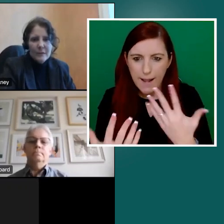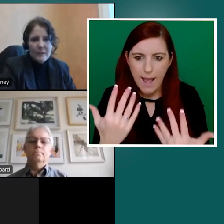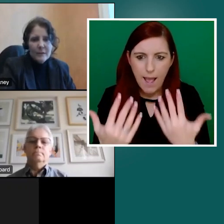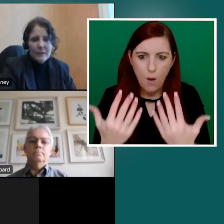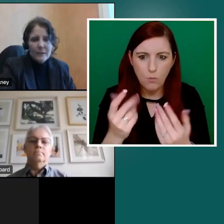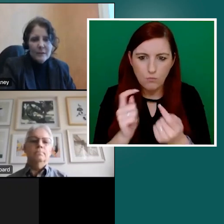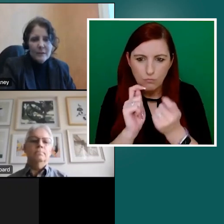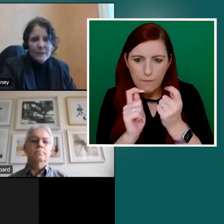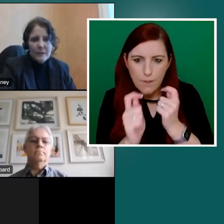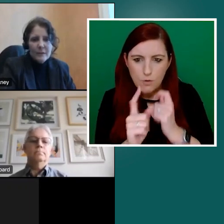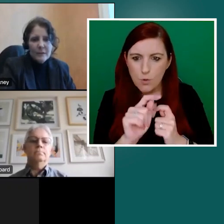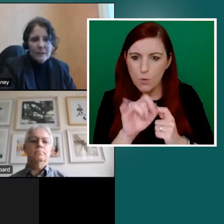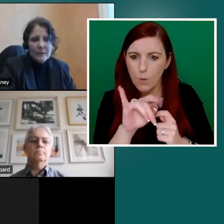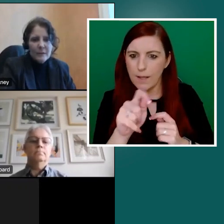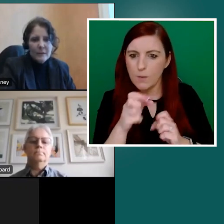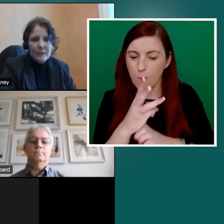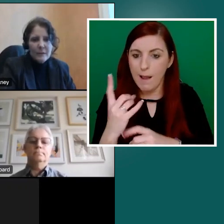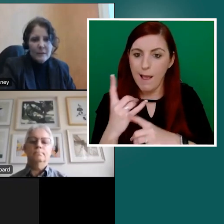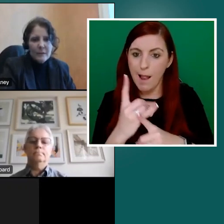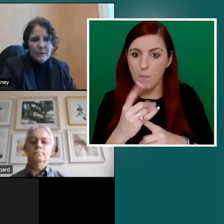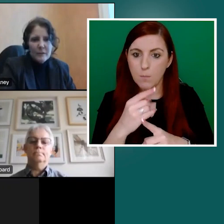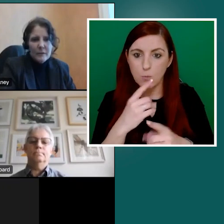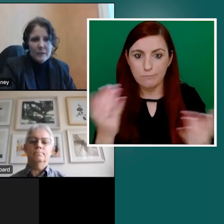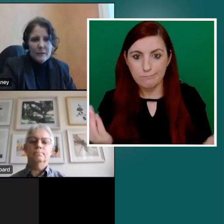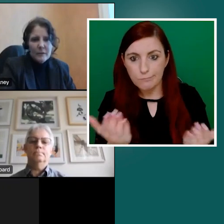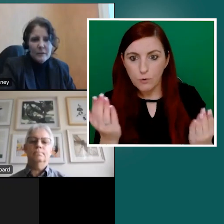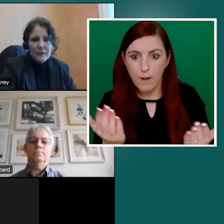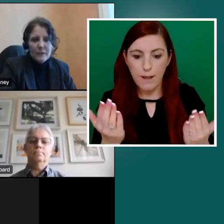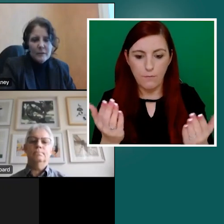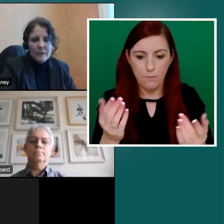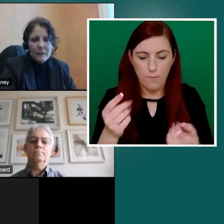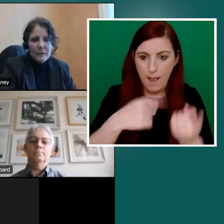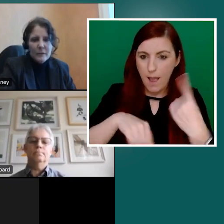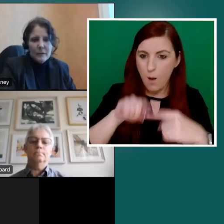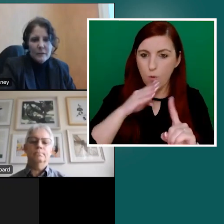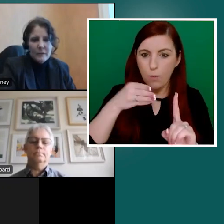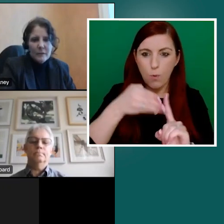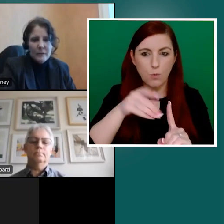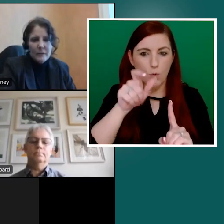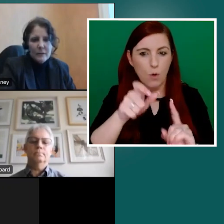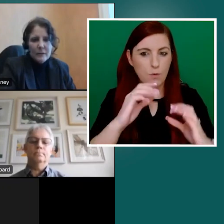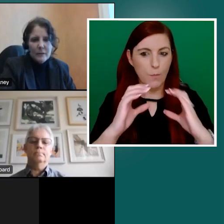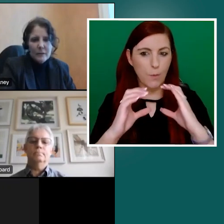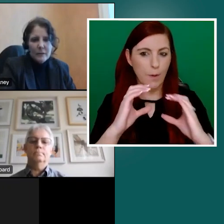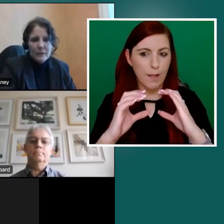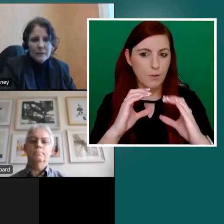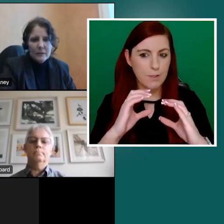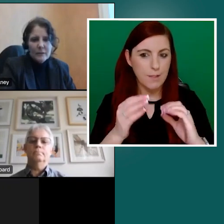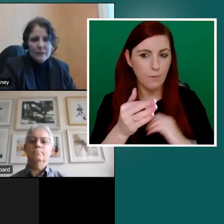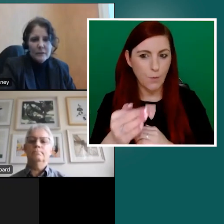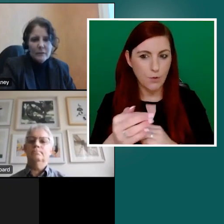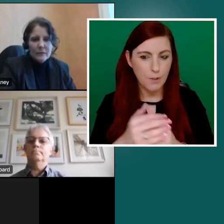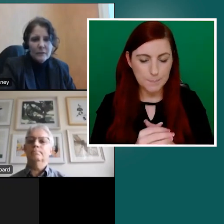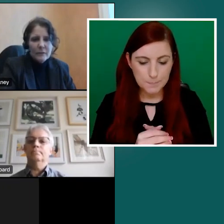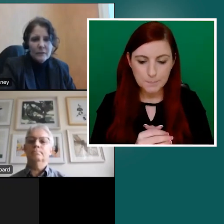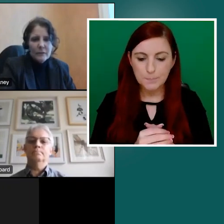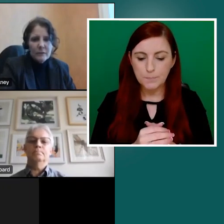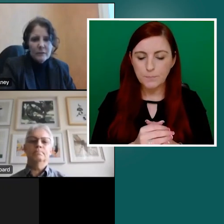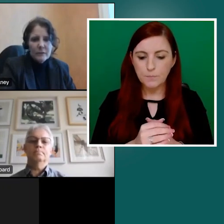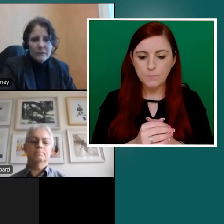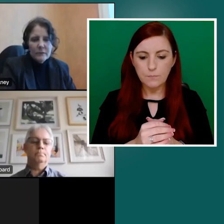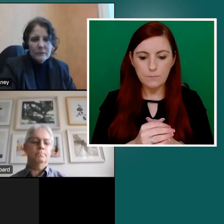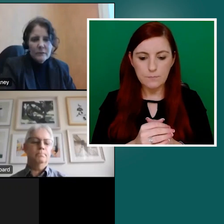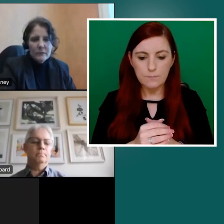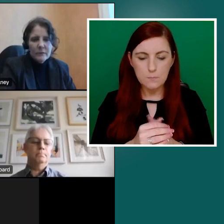revisions to the toolkit will help to drive what our approach to customer communications is going to look like now and into the future.